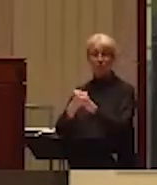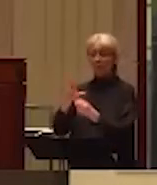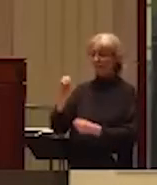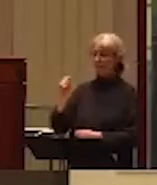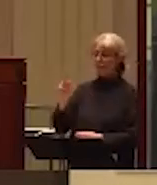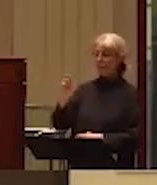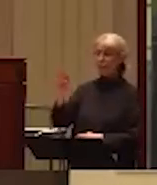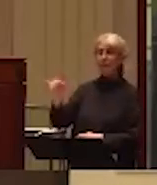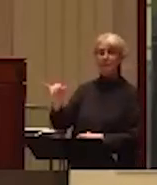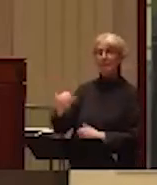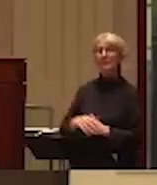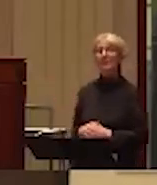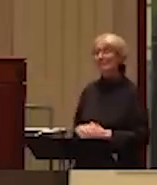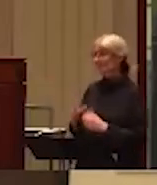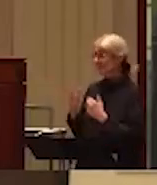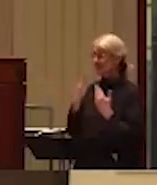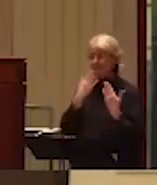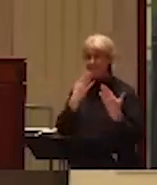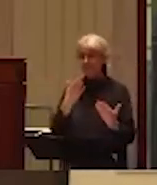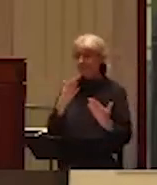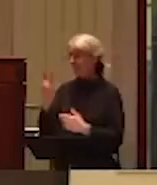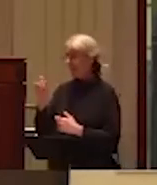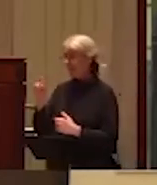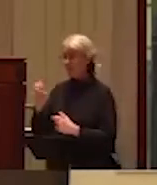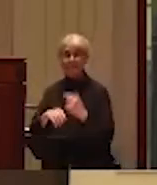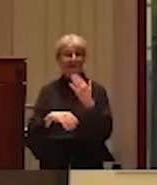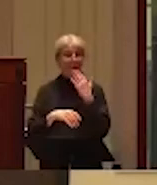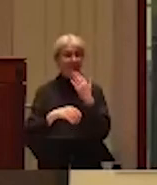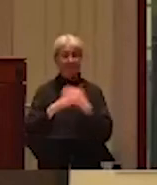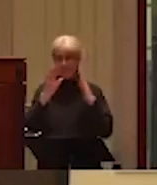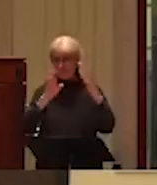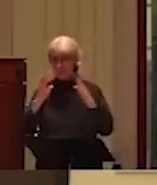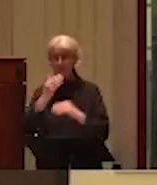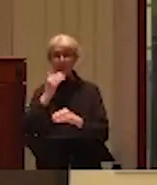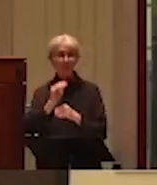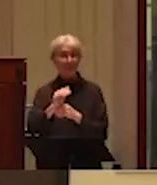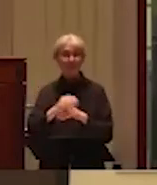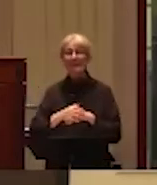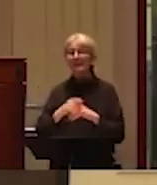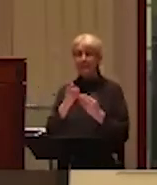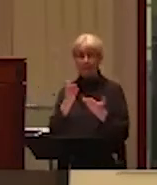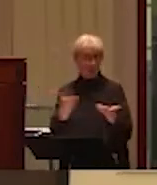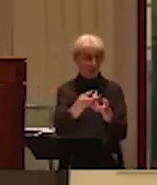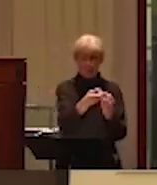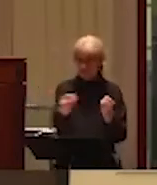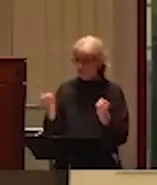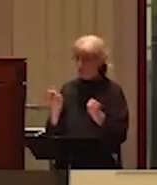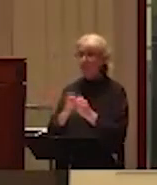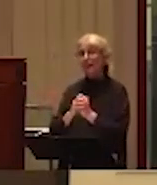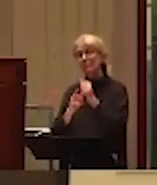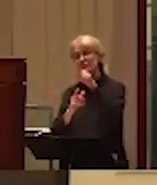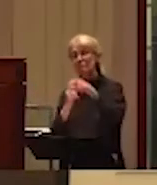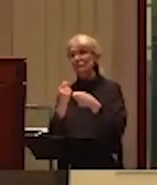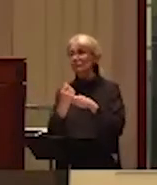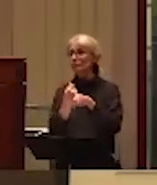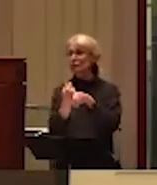Thank you very much, Vance. And good evening to everyone here, both those who are here present in the person and those who